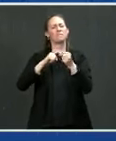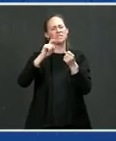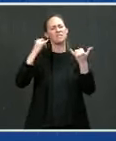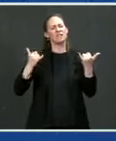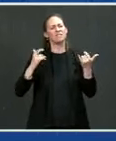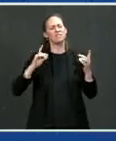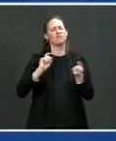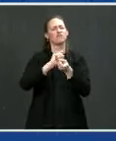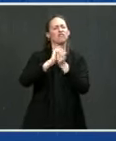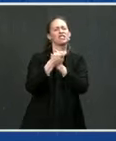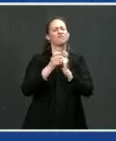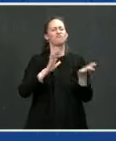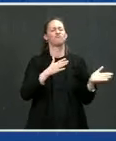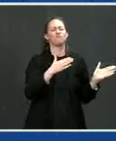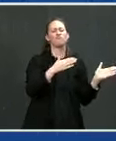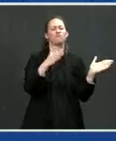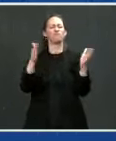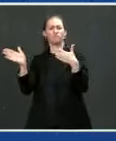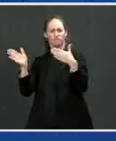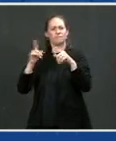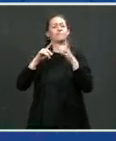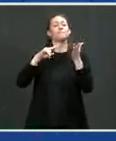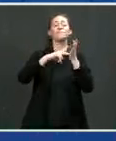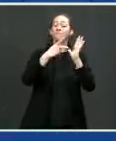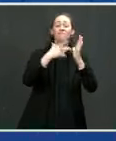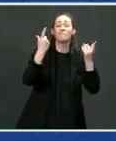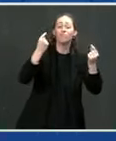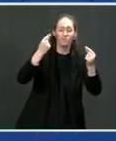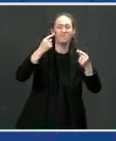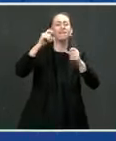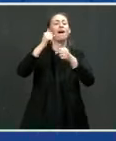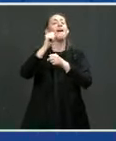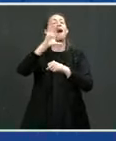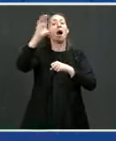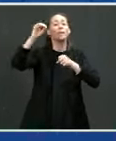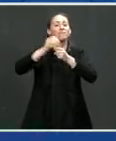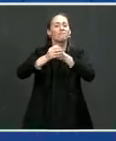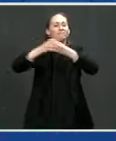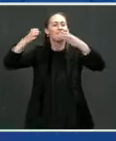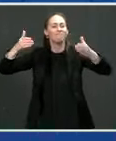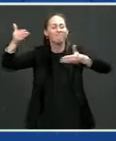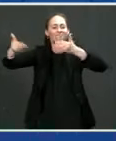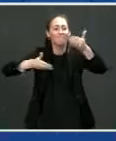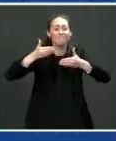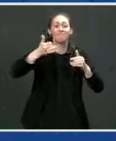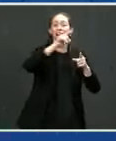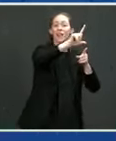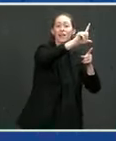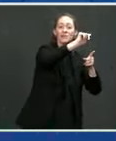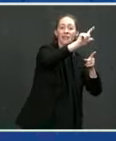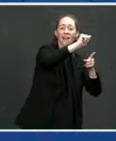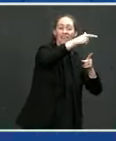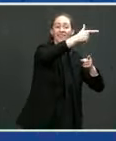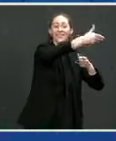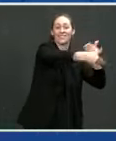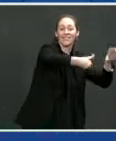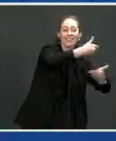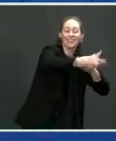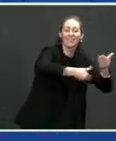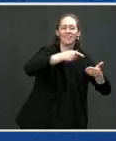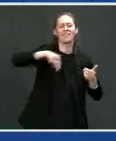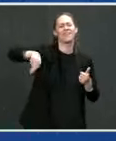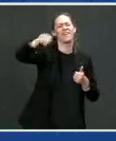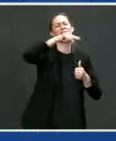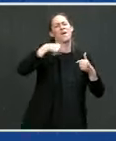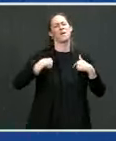people here in Greenville. We're hiring more. We're hiring in Los Angeles. We're hiring in Burlingame. So we're thrilled to showcase